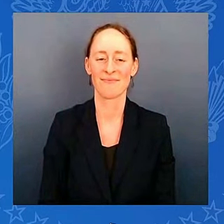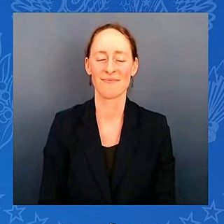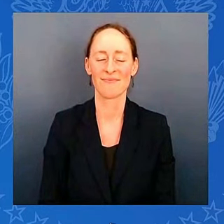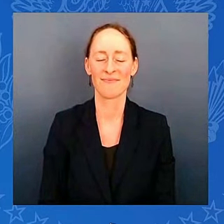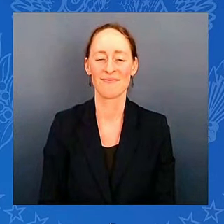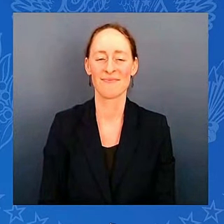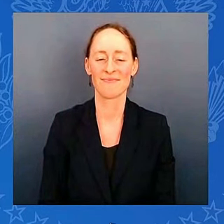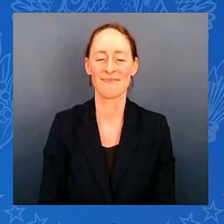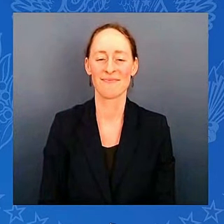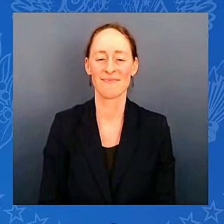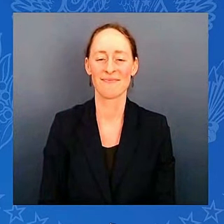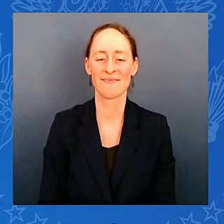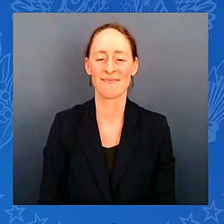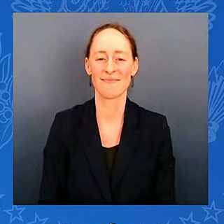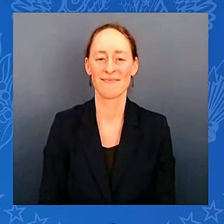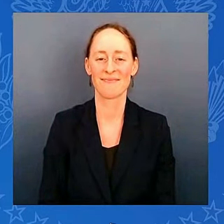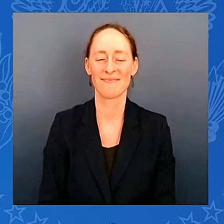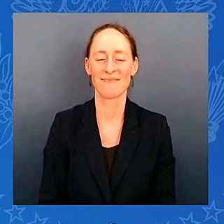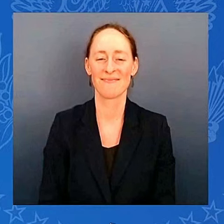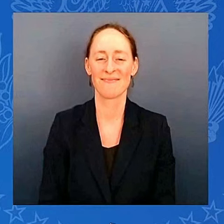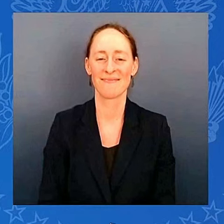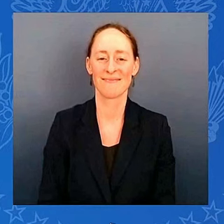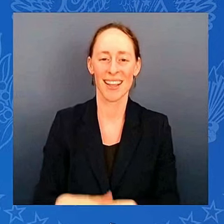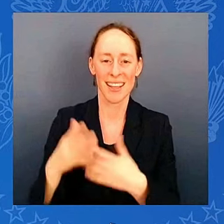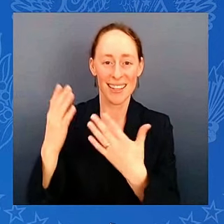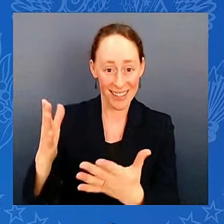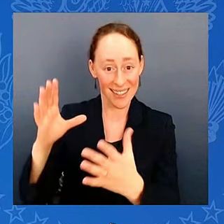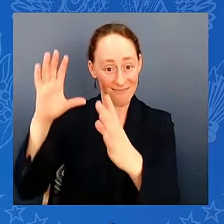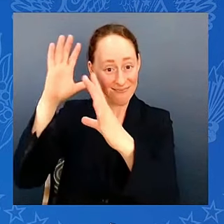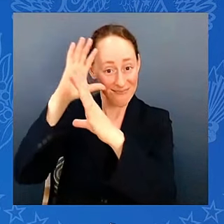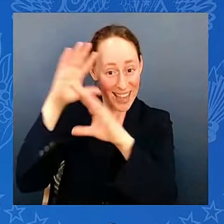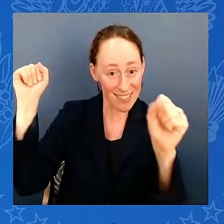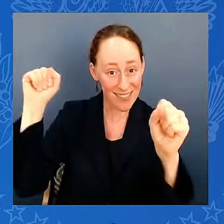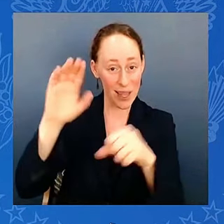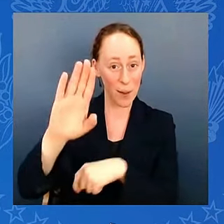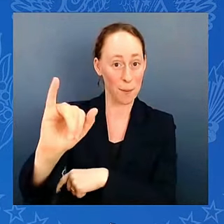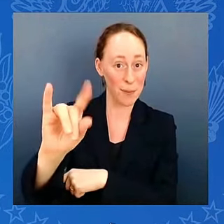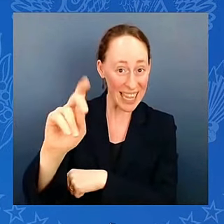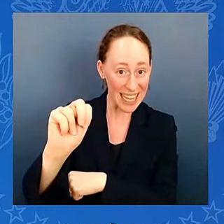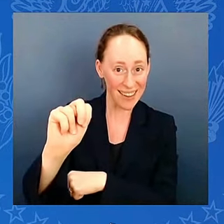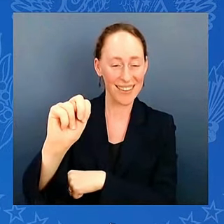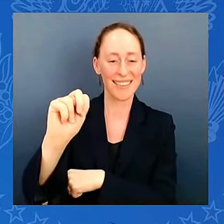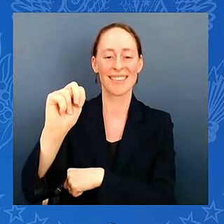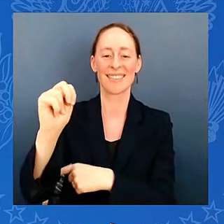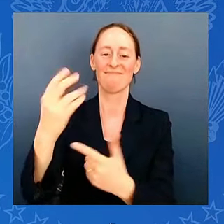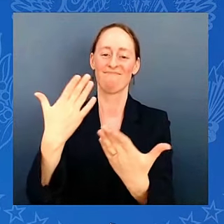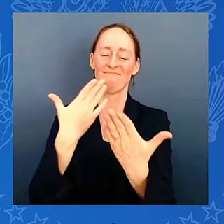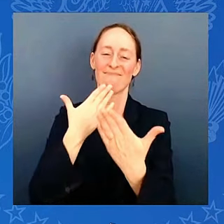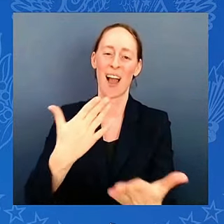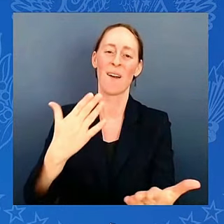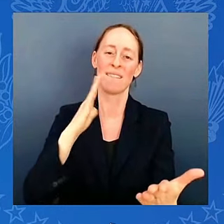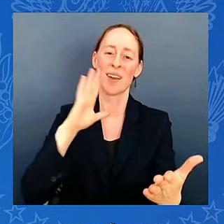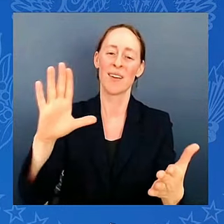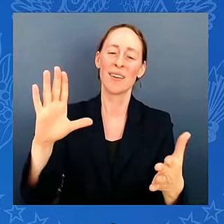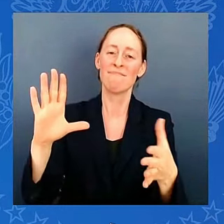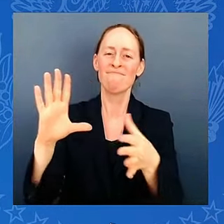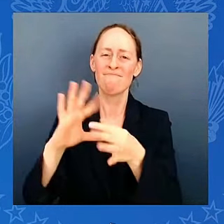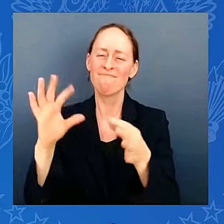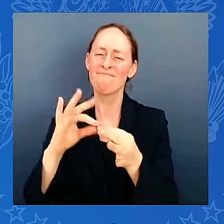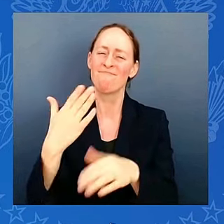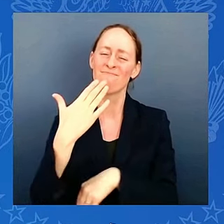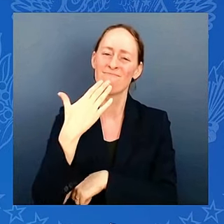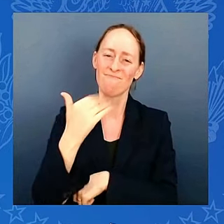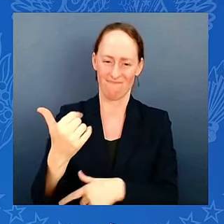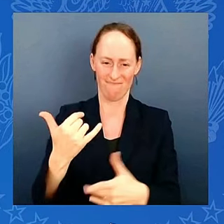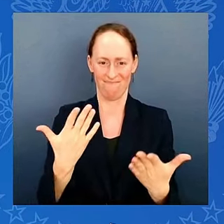President Biden, thank you for the very gracious remarks. And thank you and your staff for hosting us here at the White House. This has been a... You